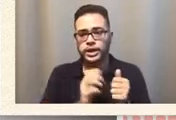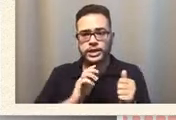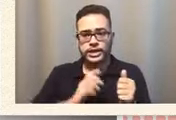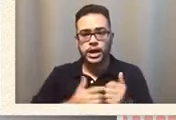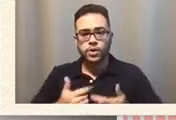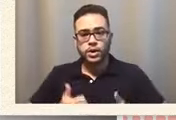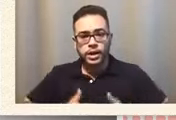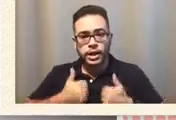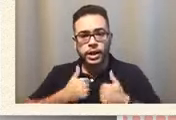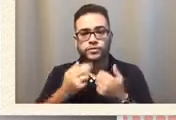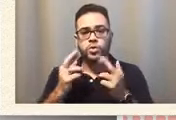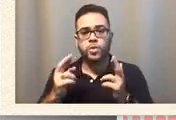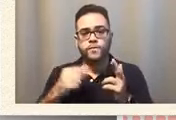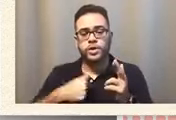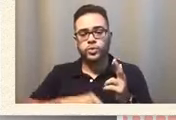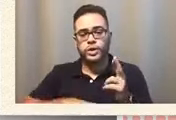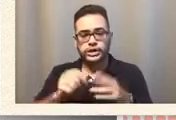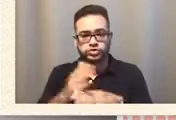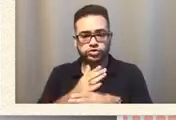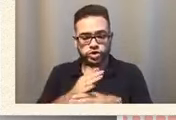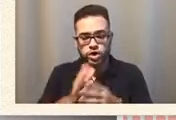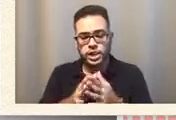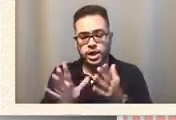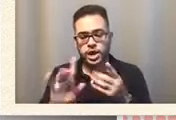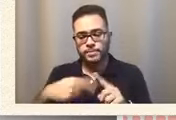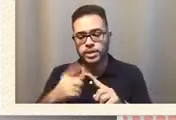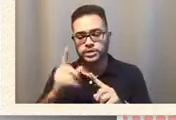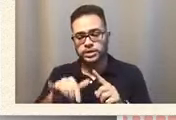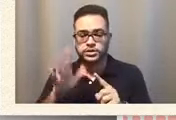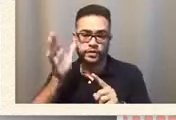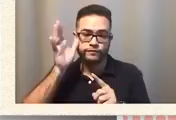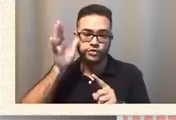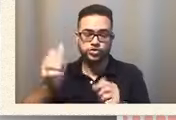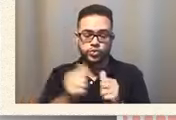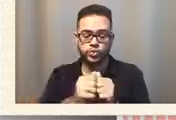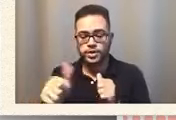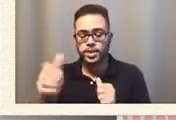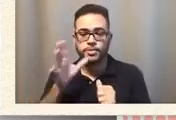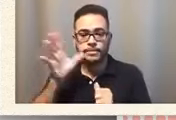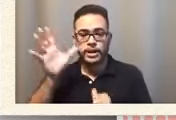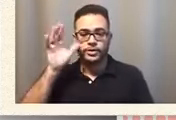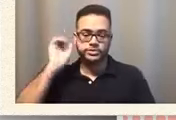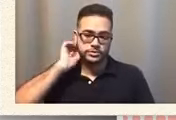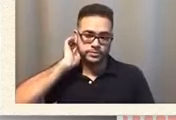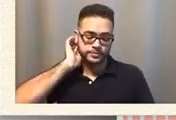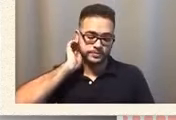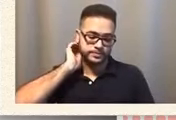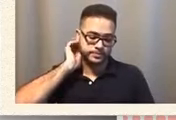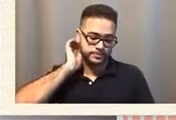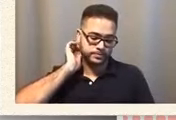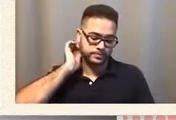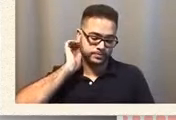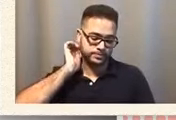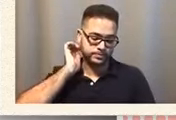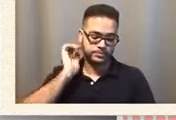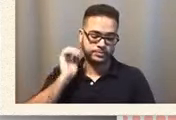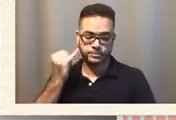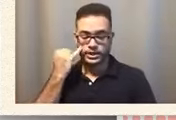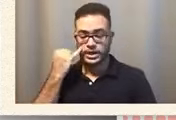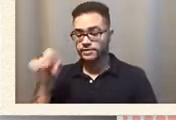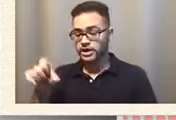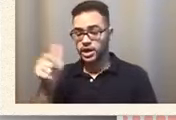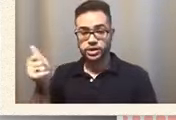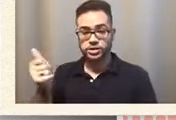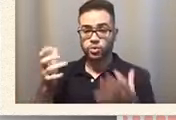a lot of this in the future with other parents so yes thank you anything else that anyone wants to discuss